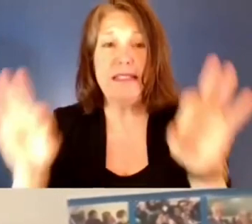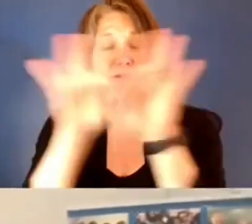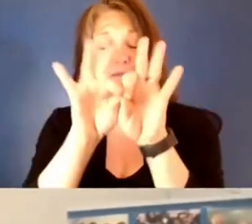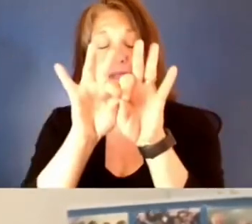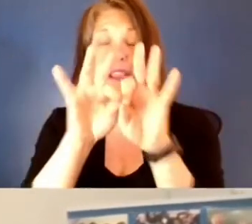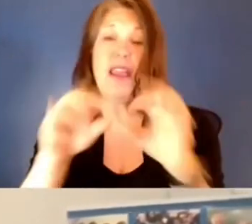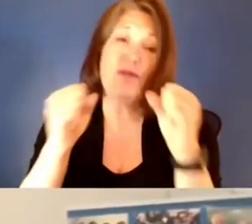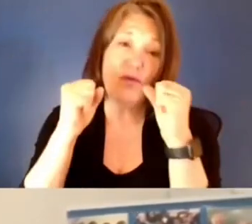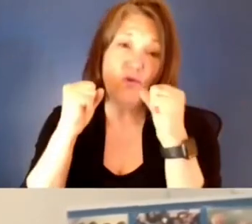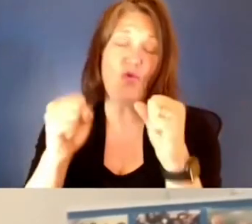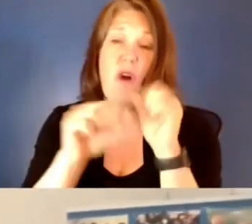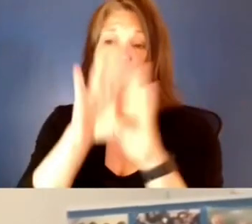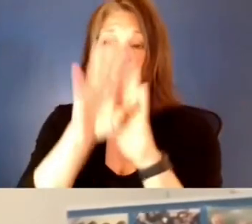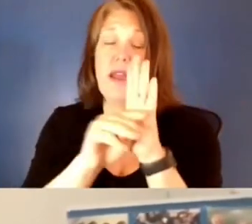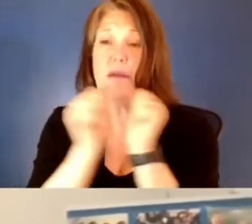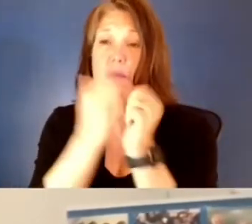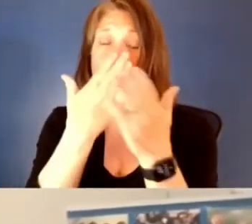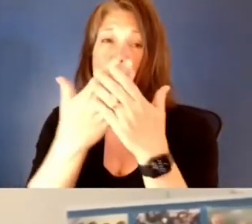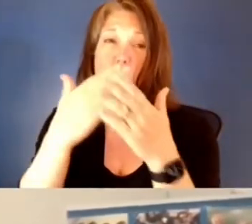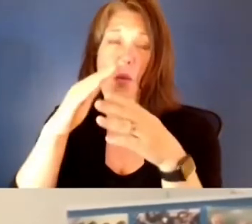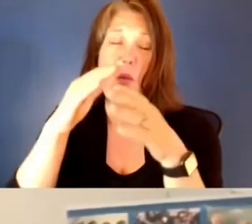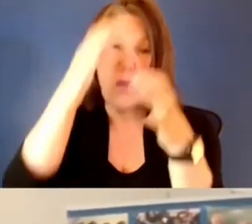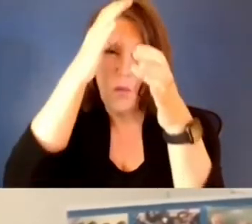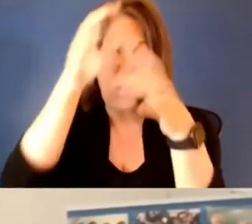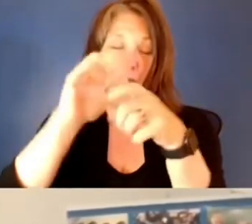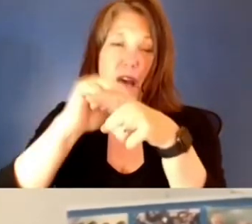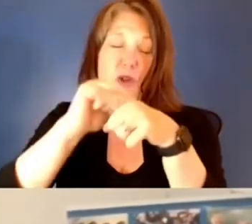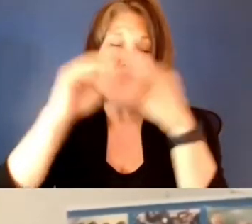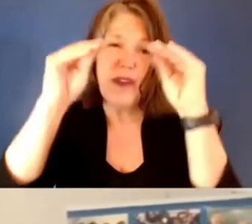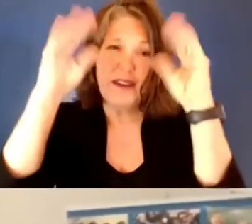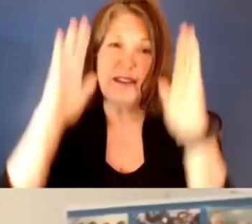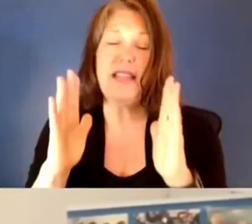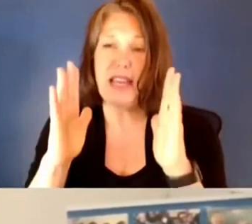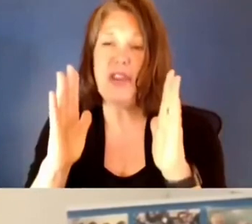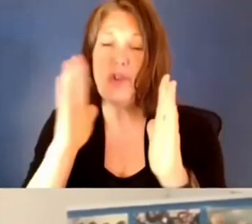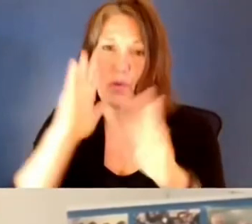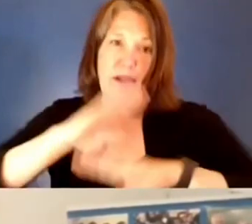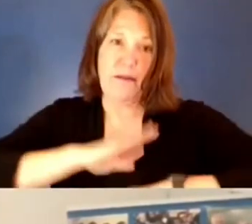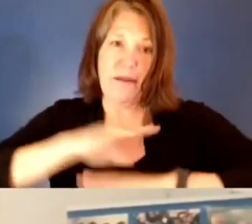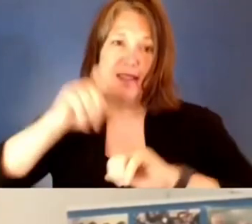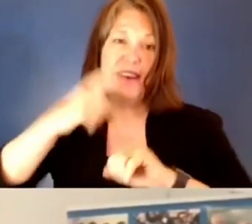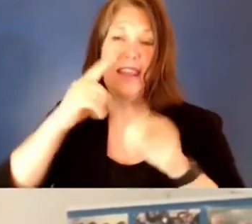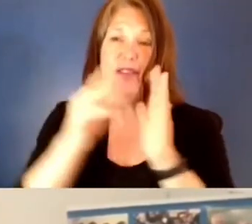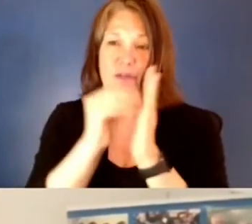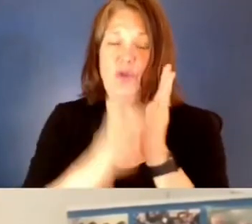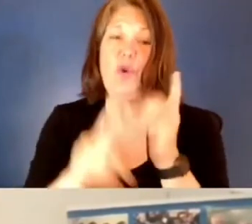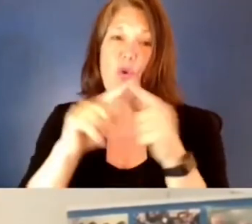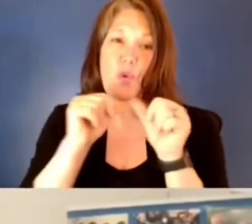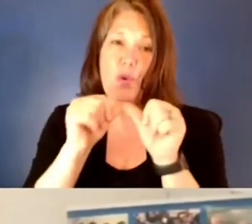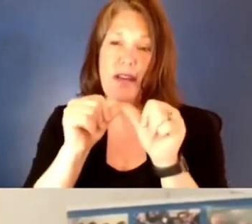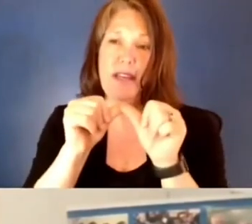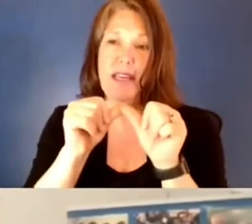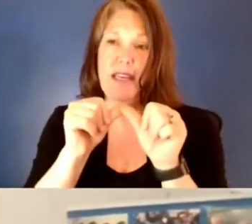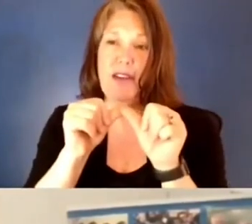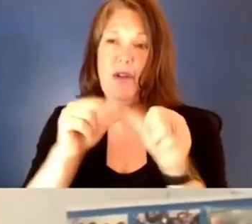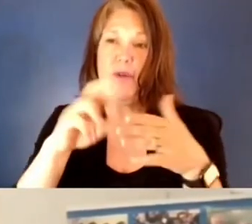education for the COVID-19 generation. This theme reminds us that we're in the middle